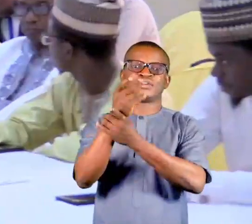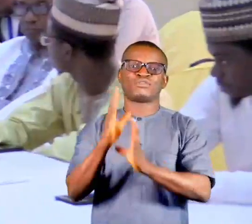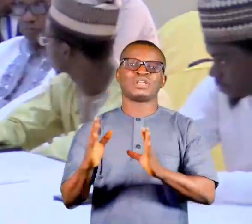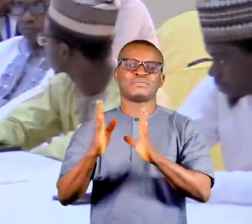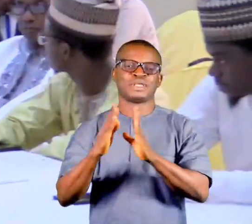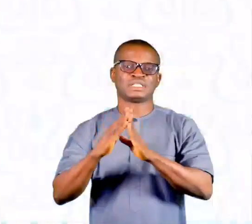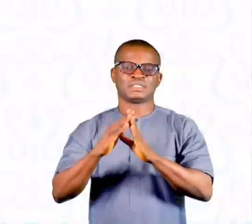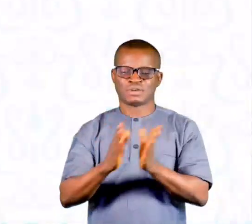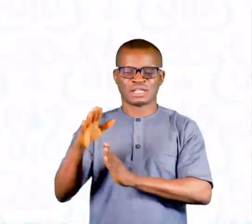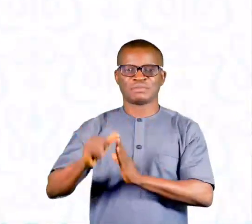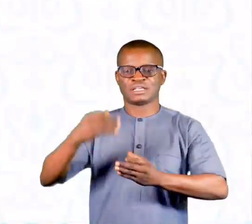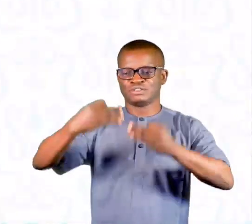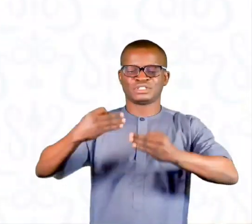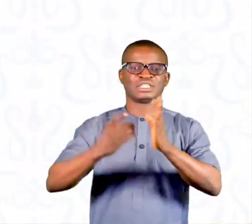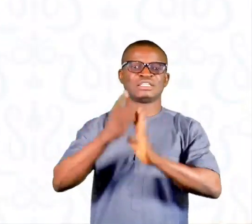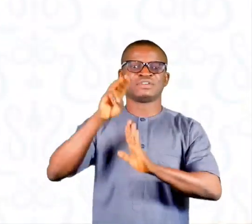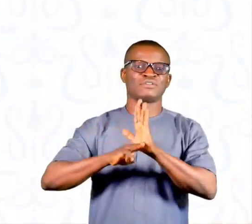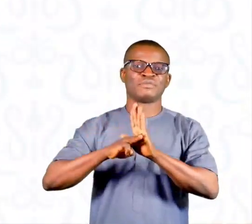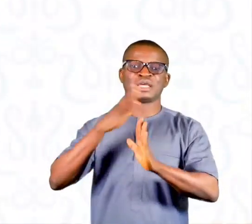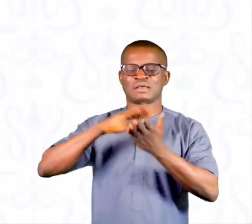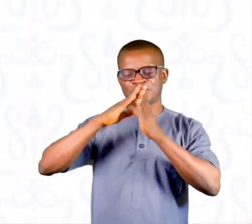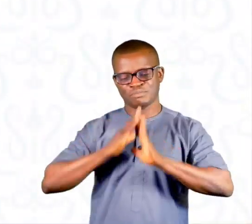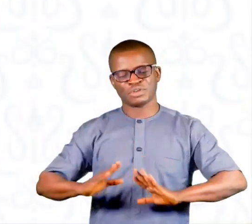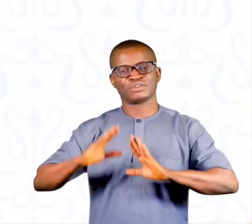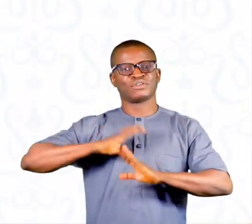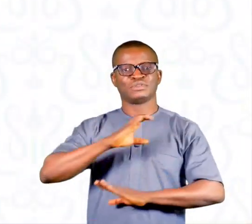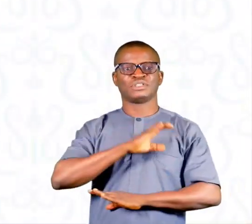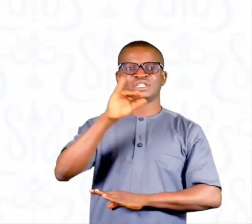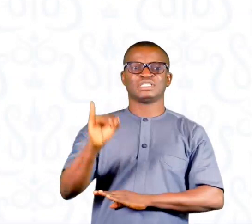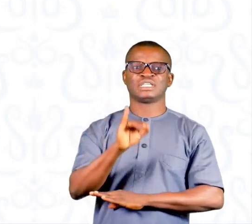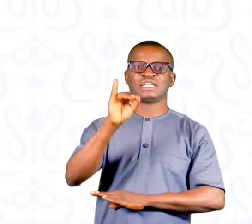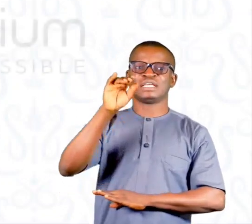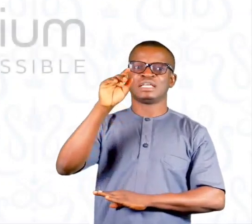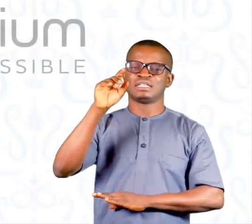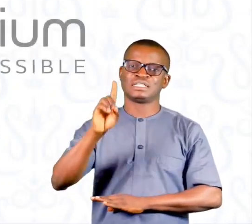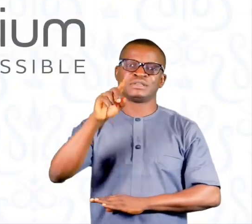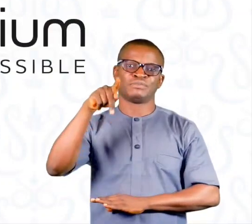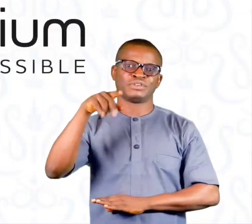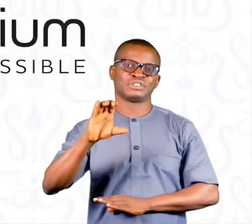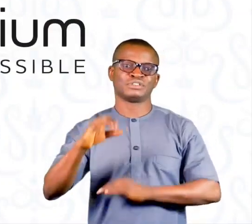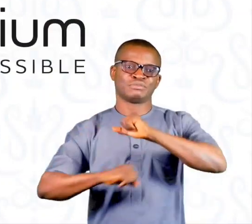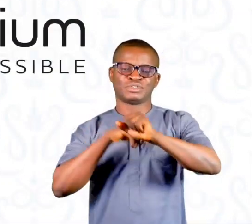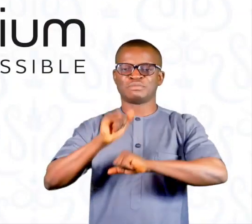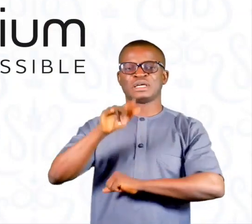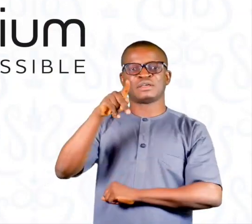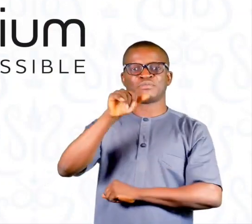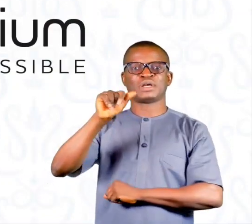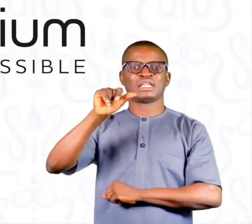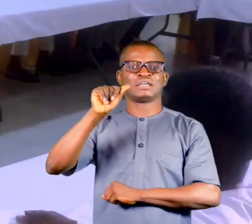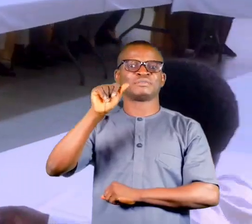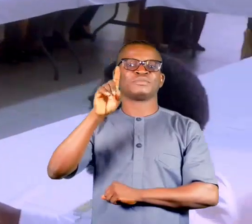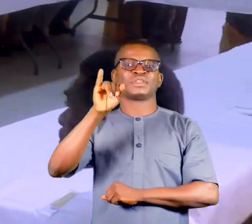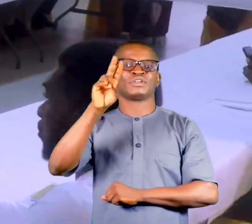Consultation Meeting organized by the Justice Development and Peace Commission J.D.P.C. and supported by the Palladium